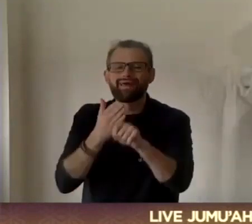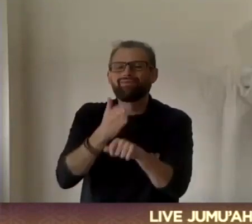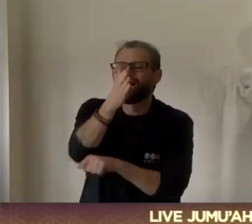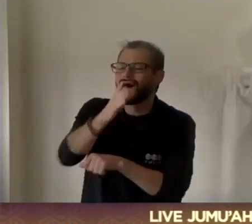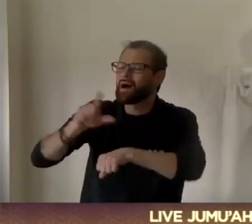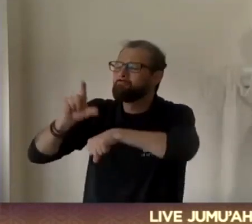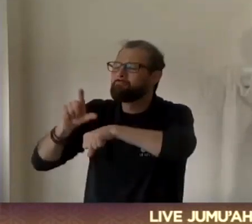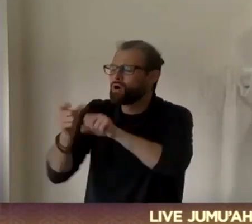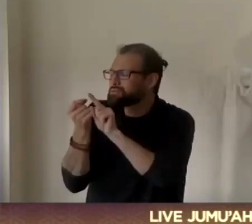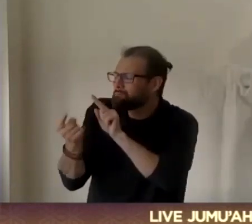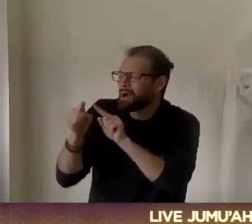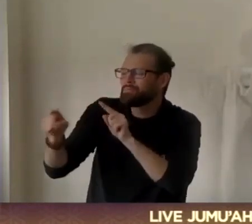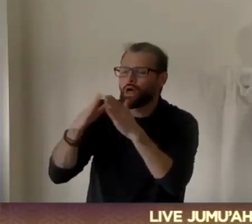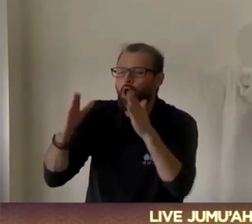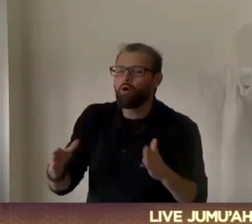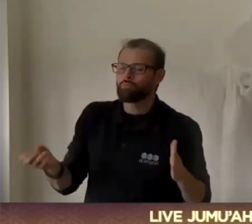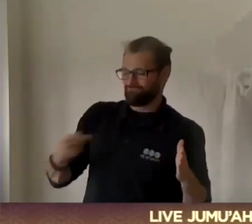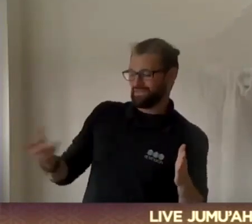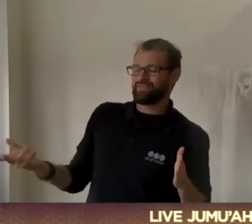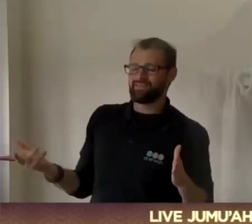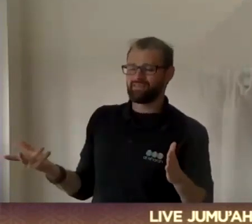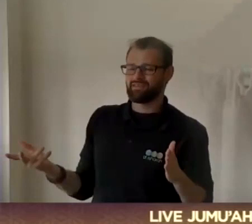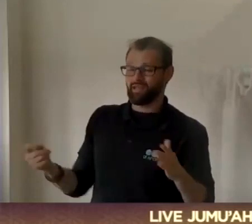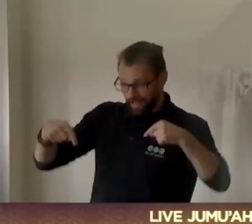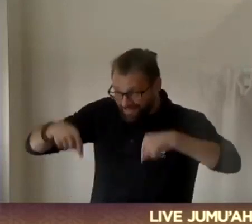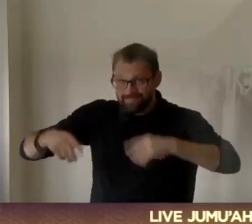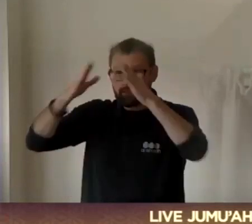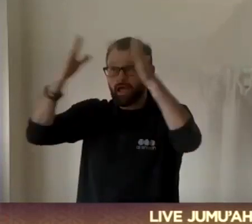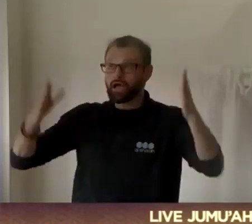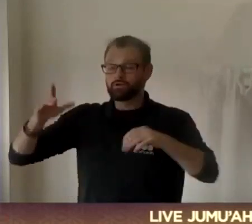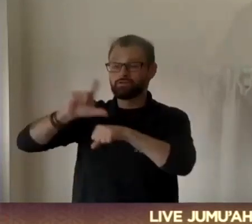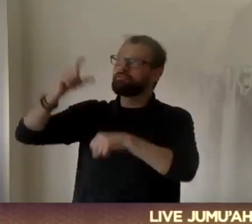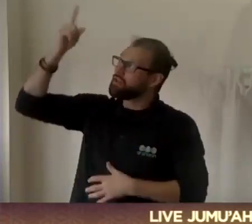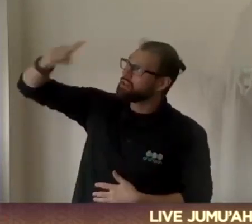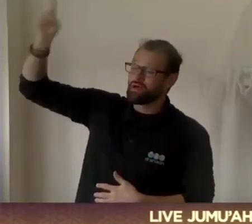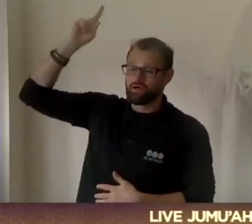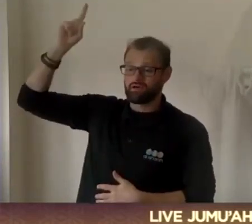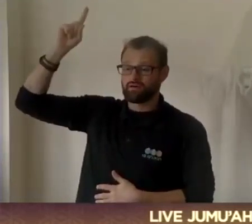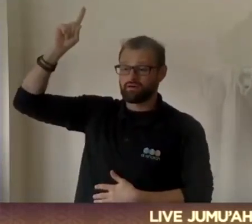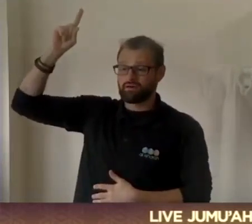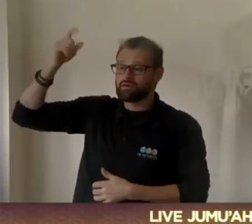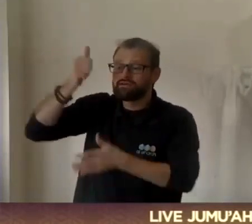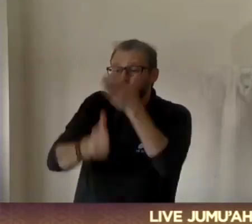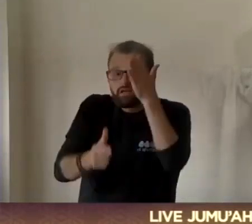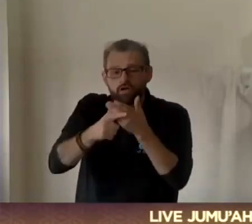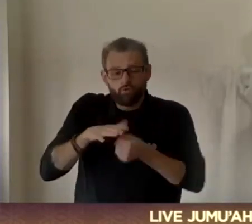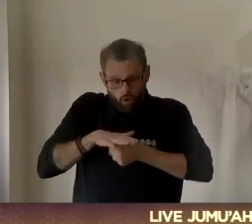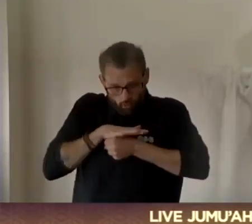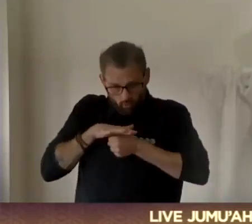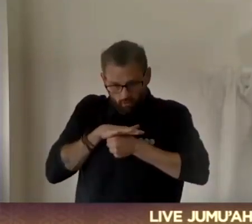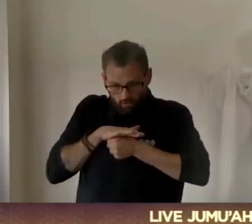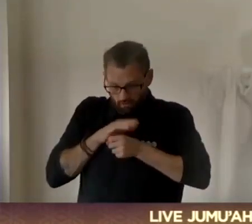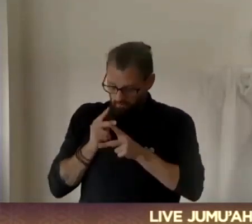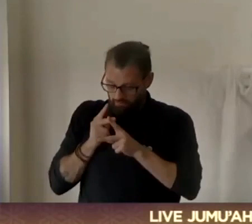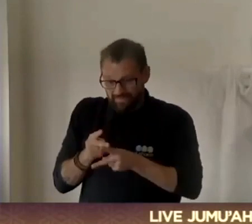areas, in their localities. When this too is a house of Allah subhanahu wa ta'ala, you start off on your local level. Not only should you